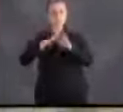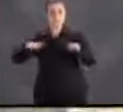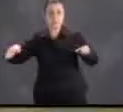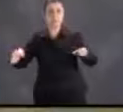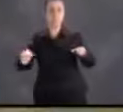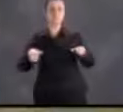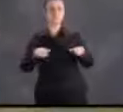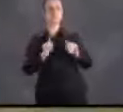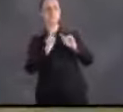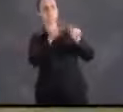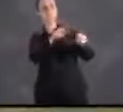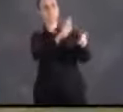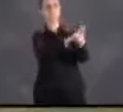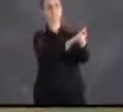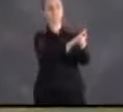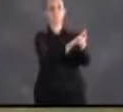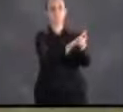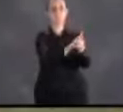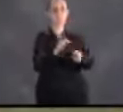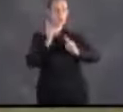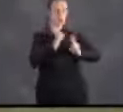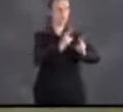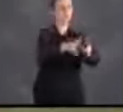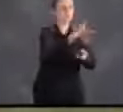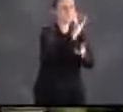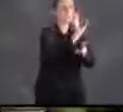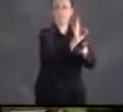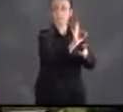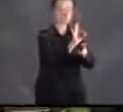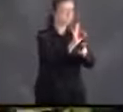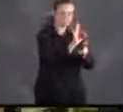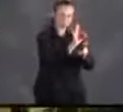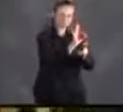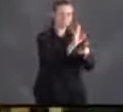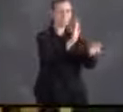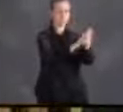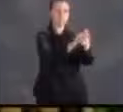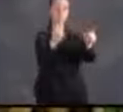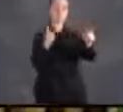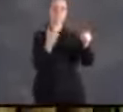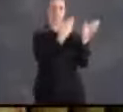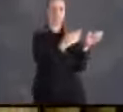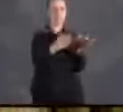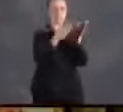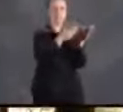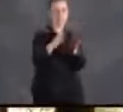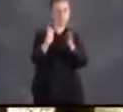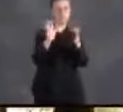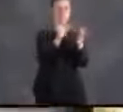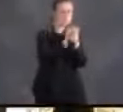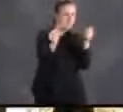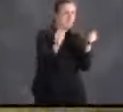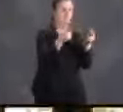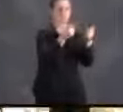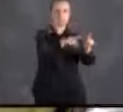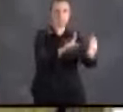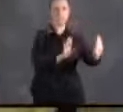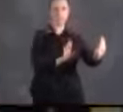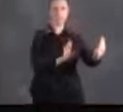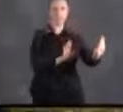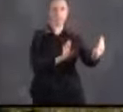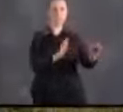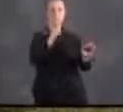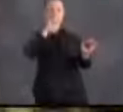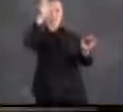If you have kids in school, you shouldn't rush to pick them up. Schools are required to have a disaster response plan in place,